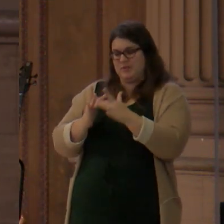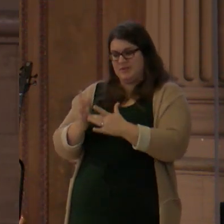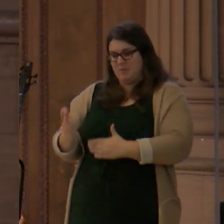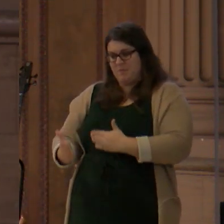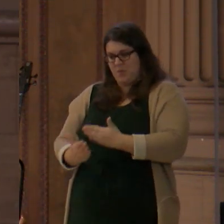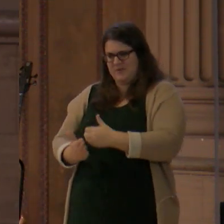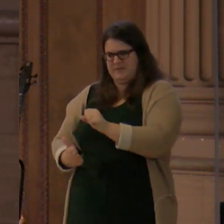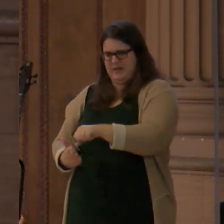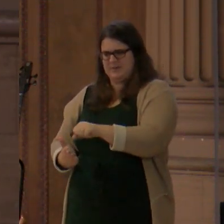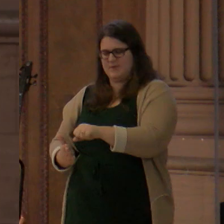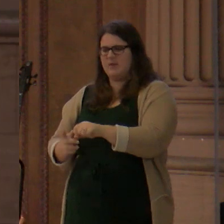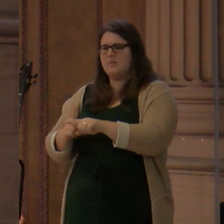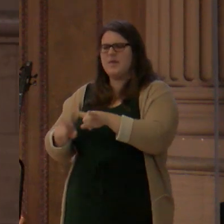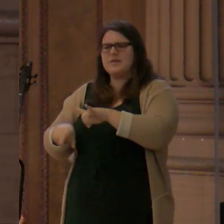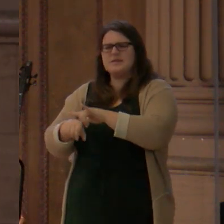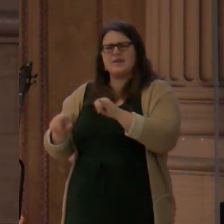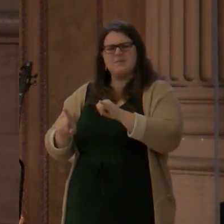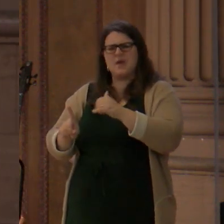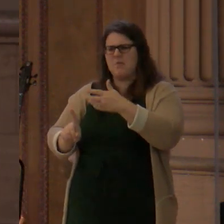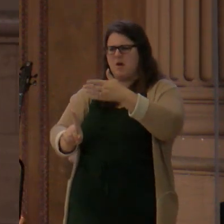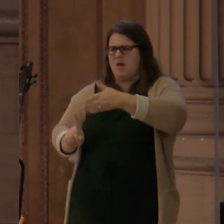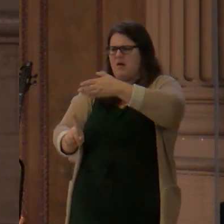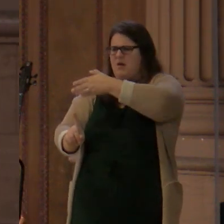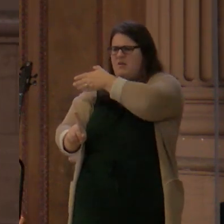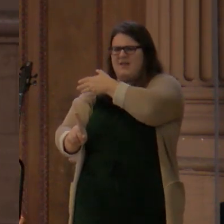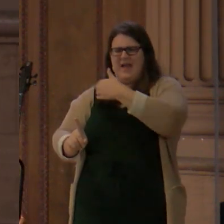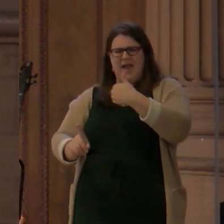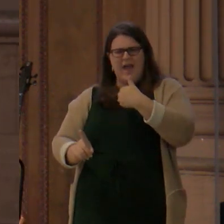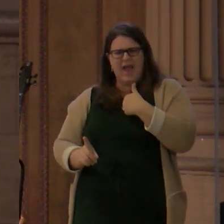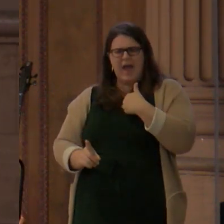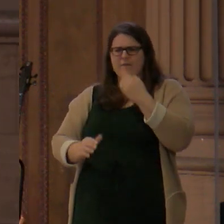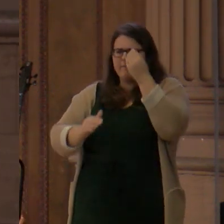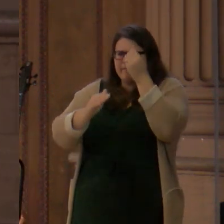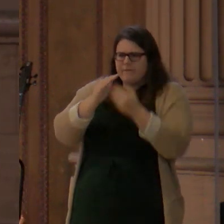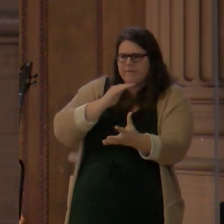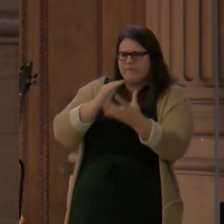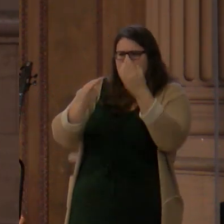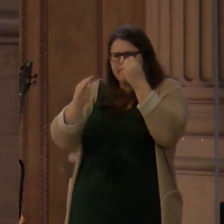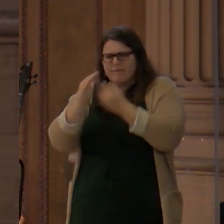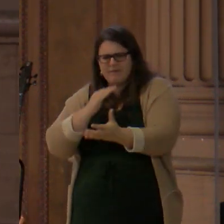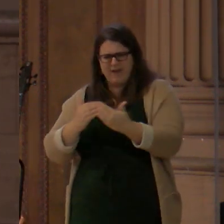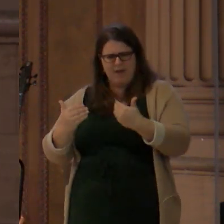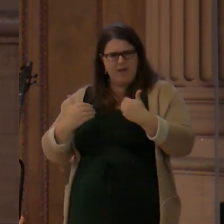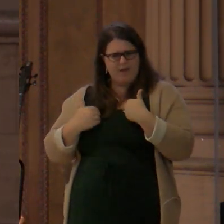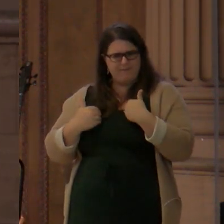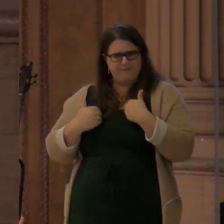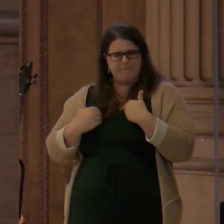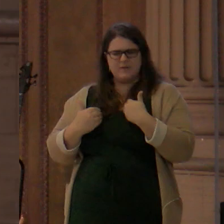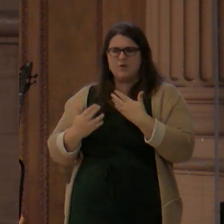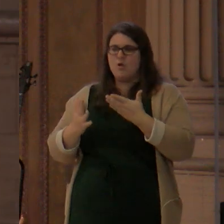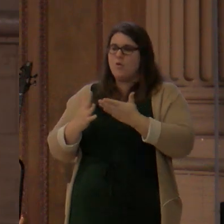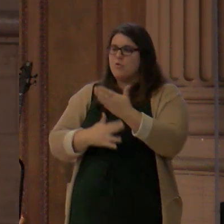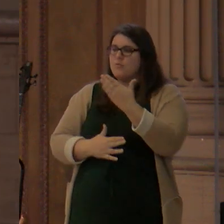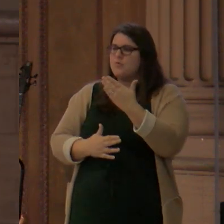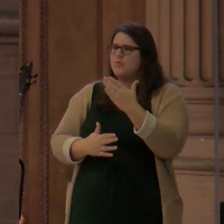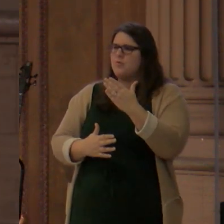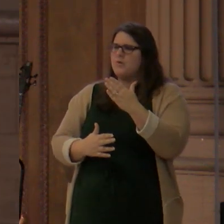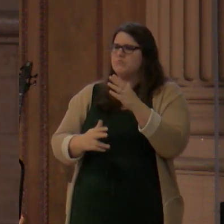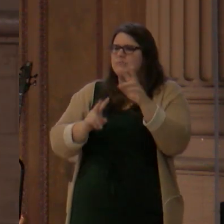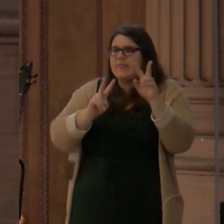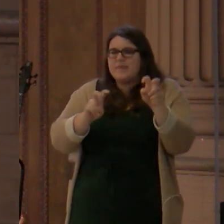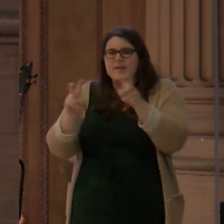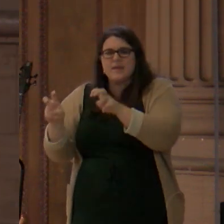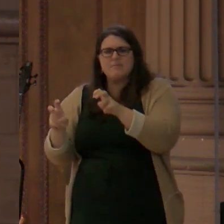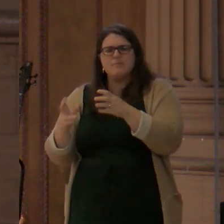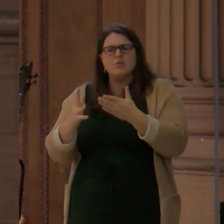foreshadowed in the Old Testament, done through prophecy, done through imagery, done through types. And this is